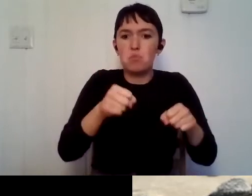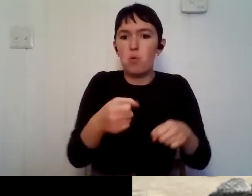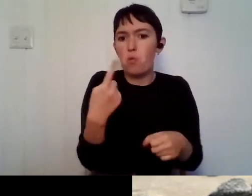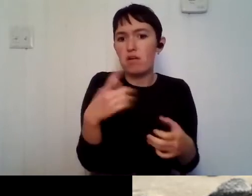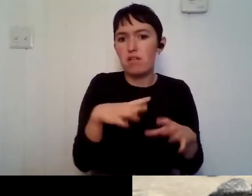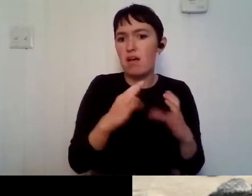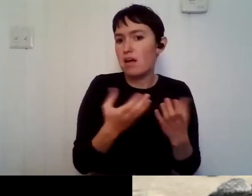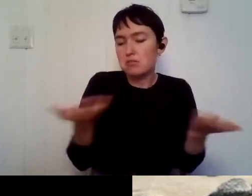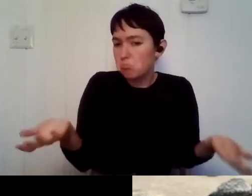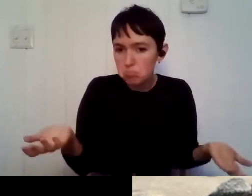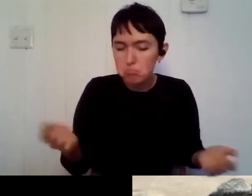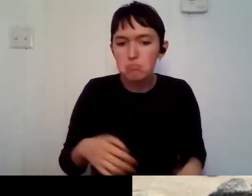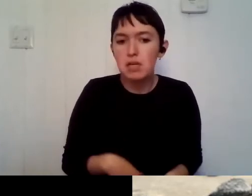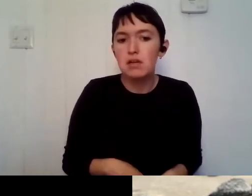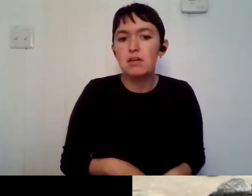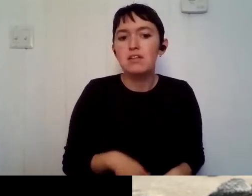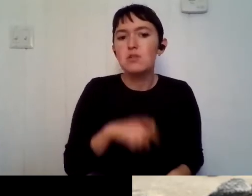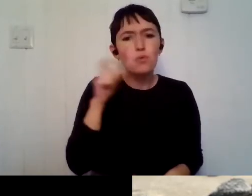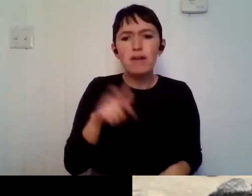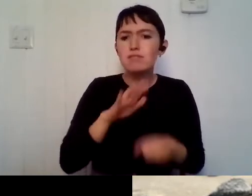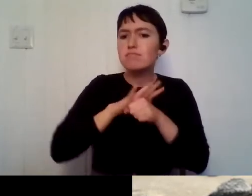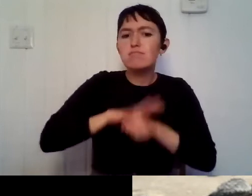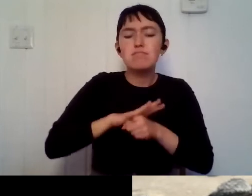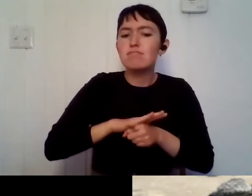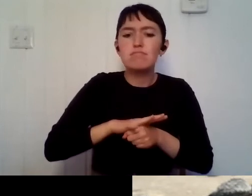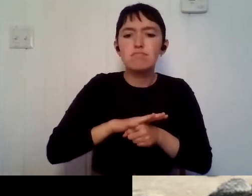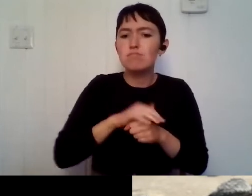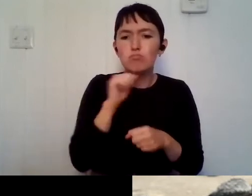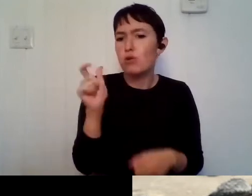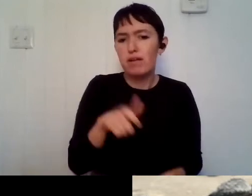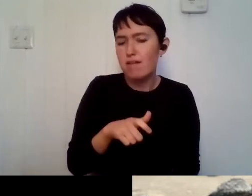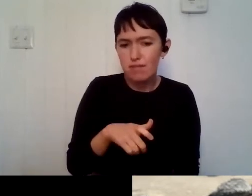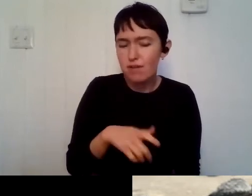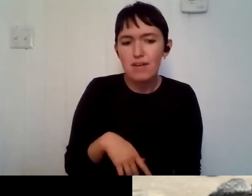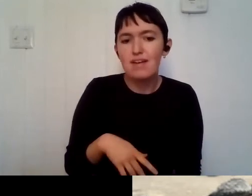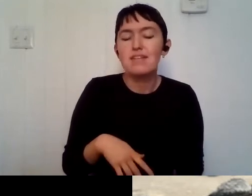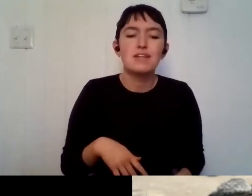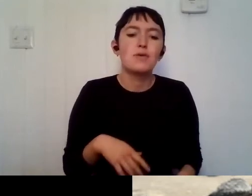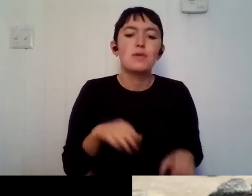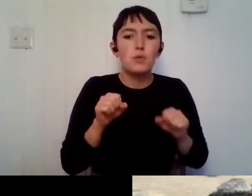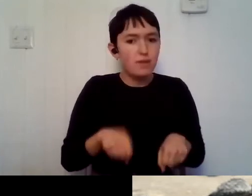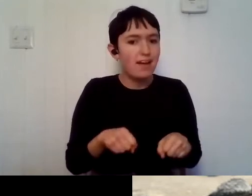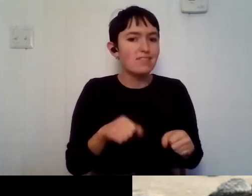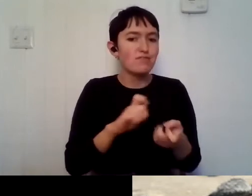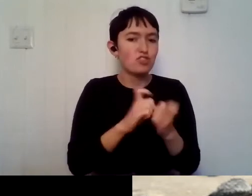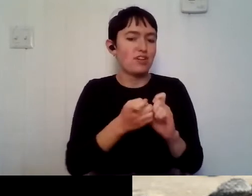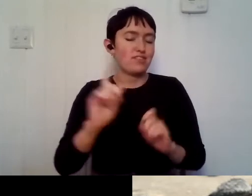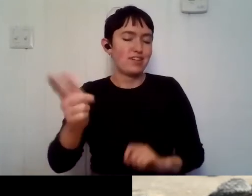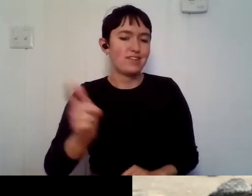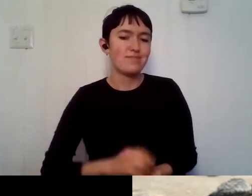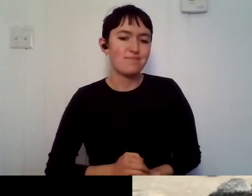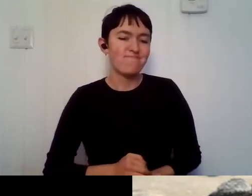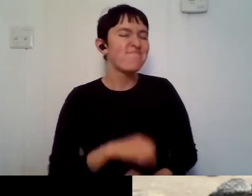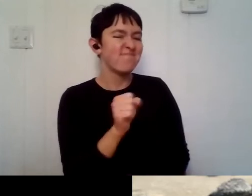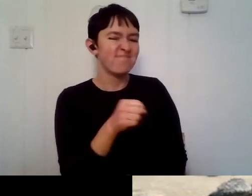yeah, don't, I wouldn't tell people to stress too much about, uh, the choices you make now. Cause you can always alter it. Right. Exactly.